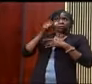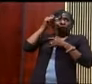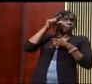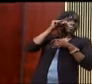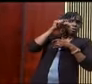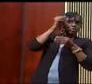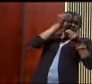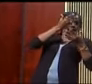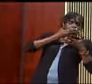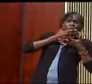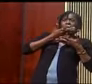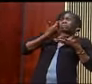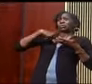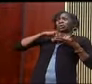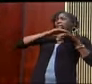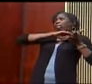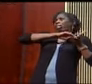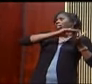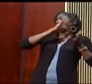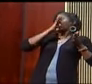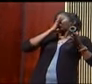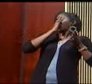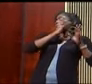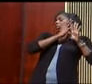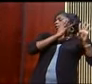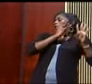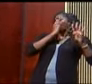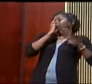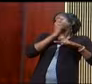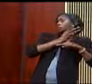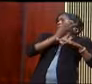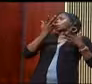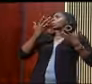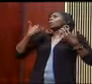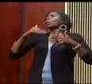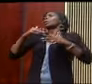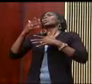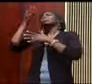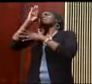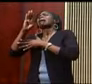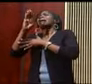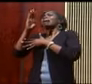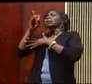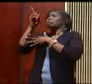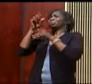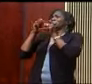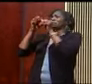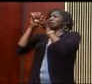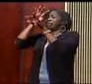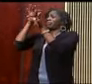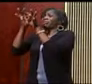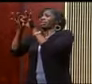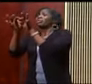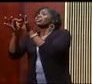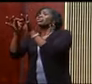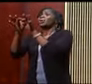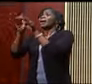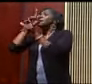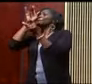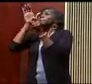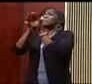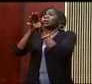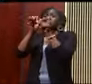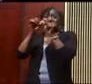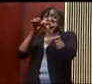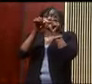Please remember what you told your servant Moses. If you're unfaithful to me, I will scatter you among the nations. But